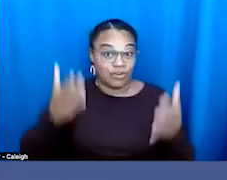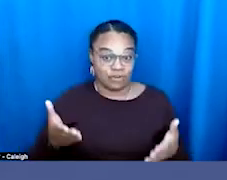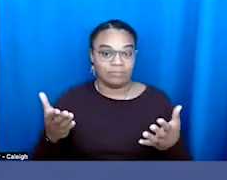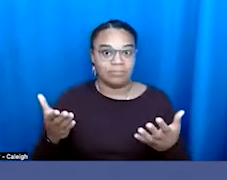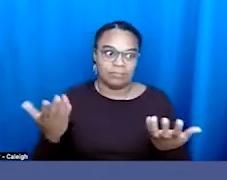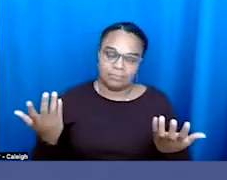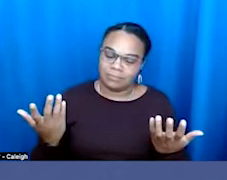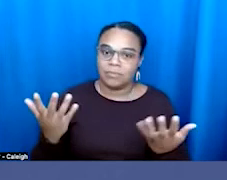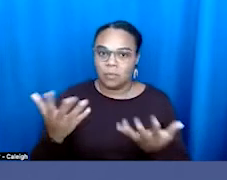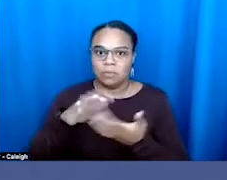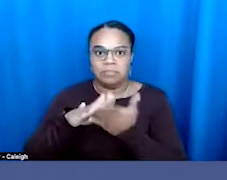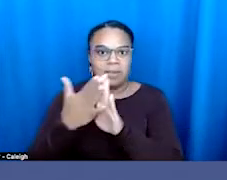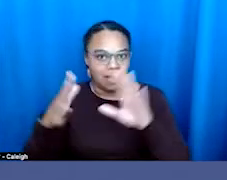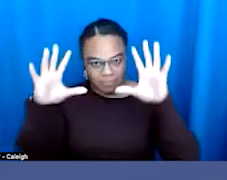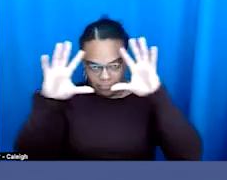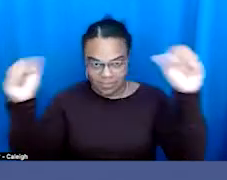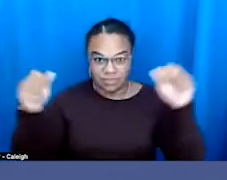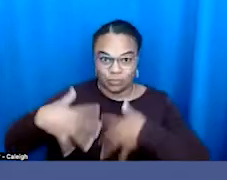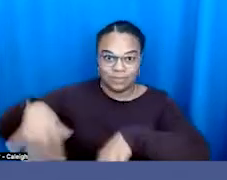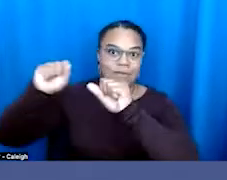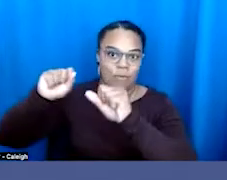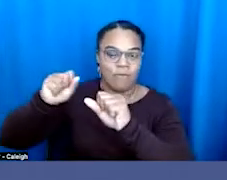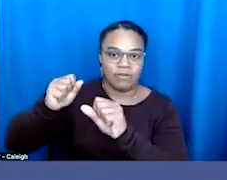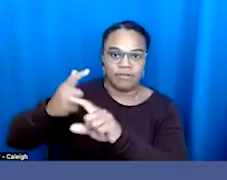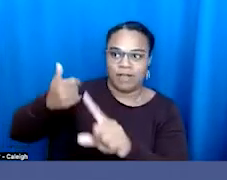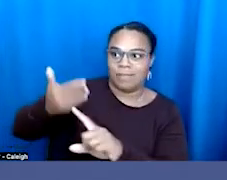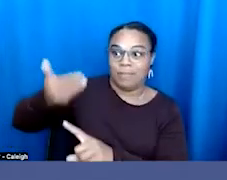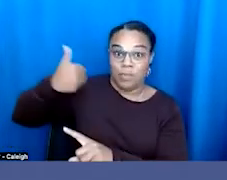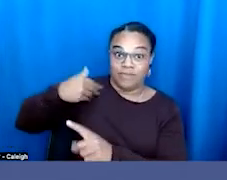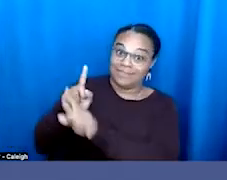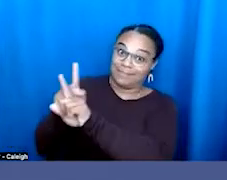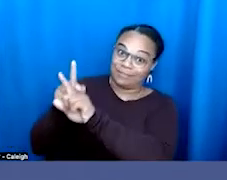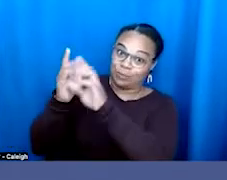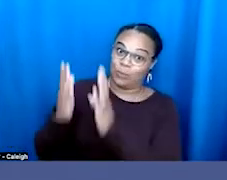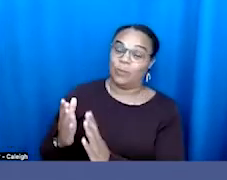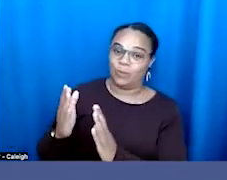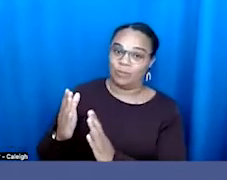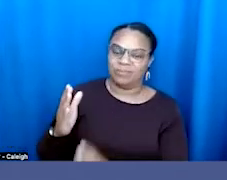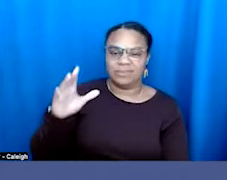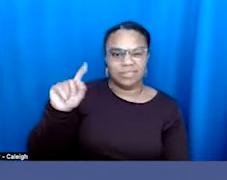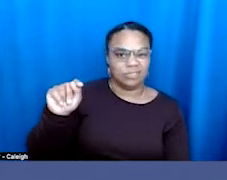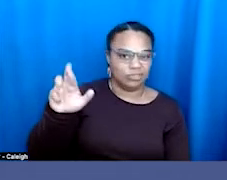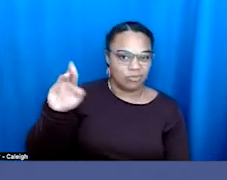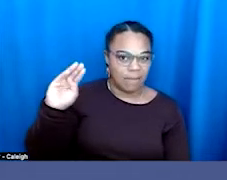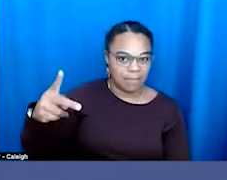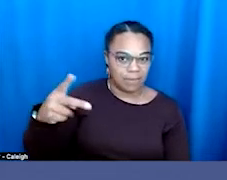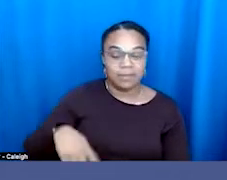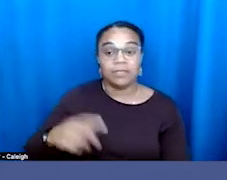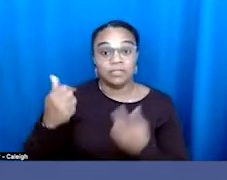to usurp his one time mentor, Donald Trump, to appeal to this base nationwide.